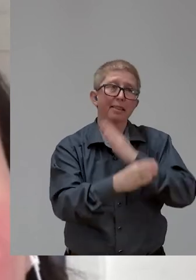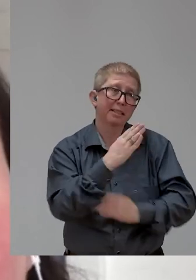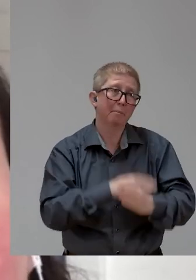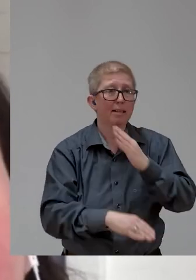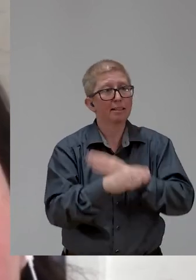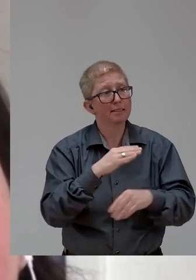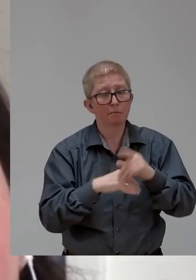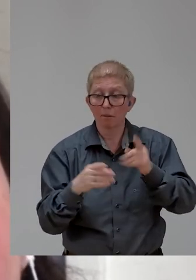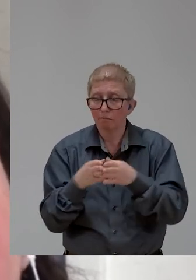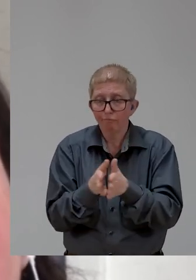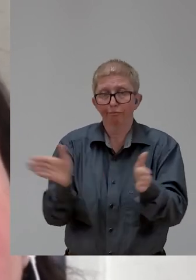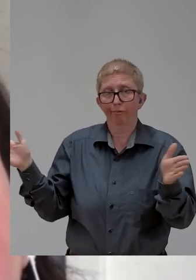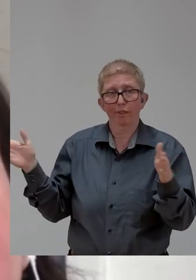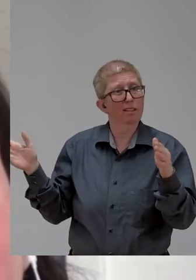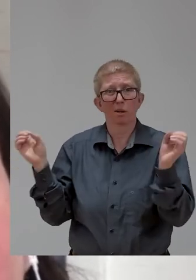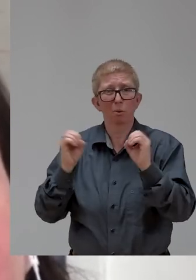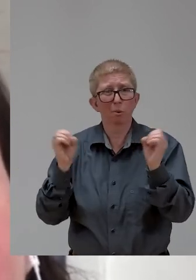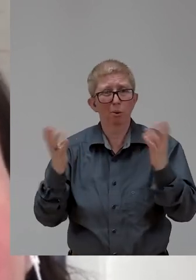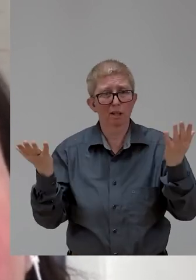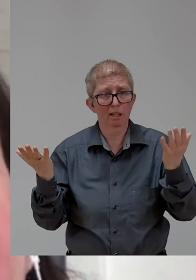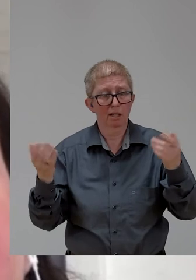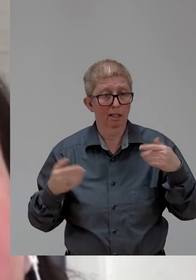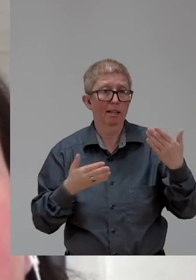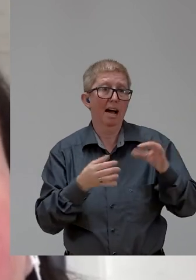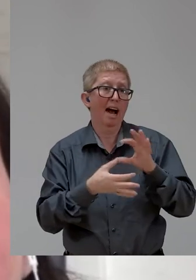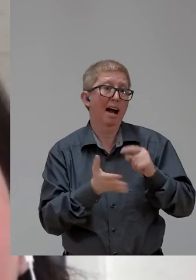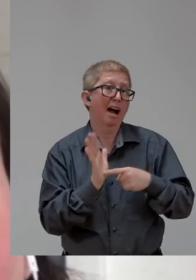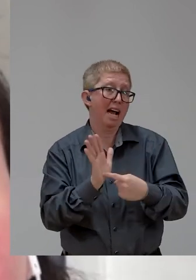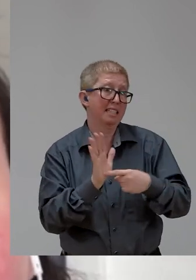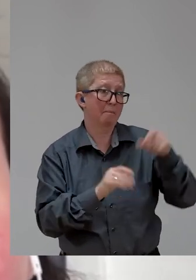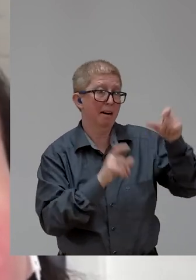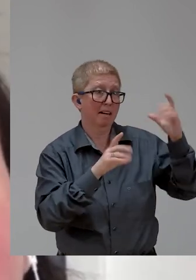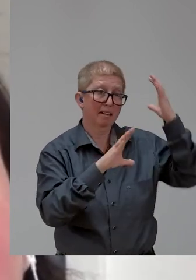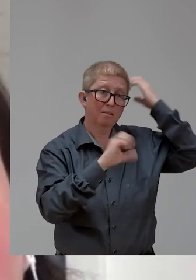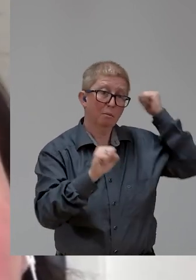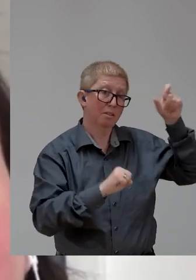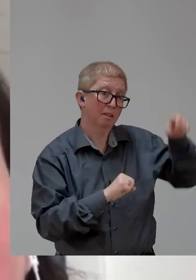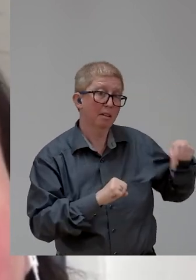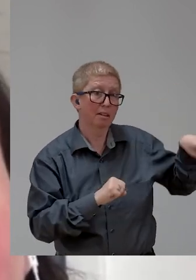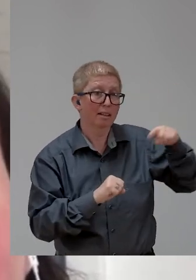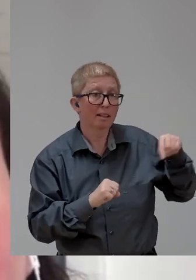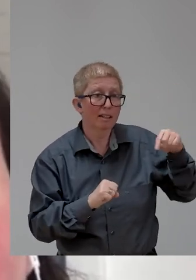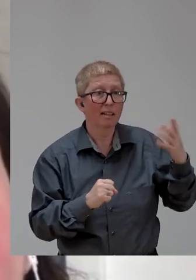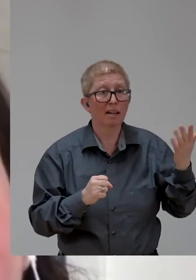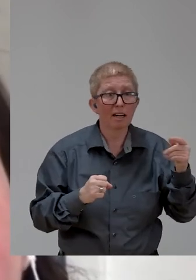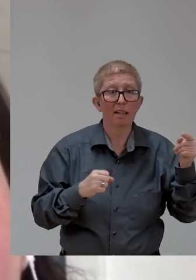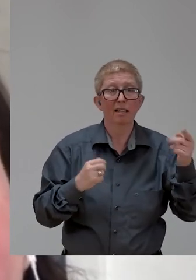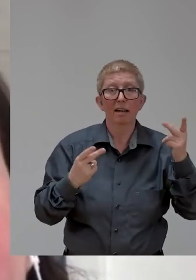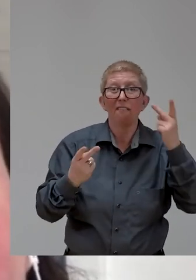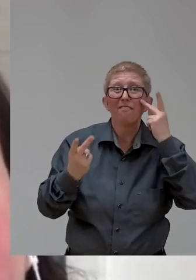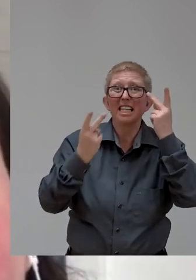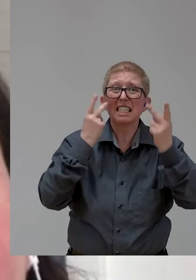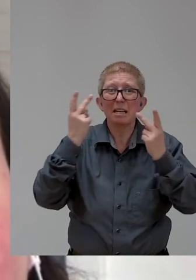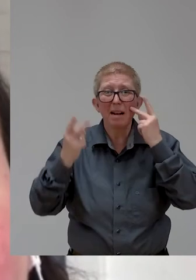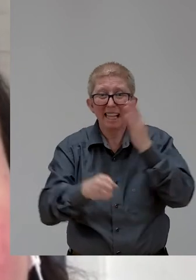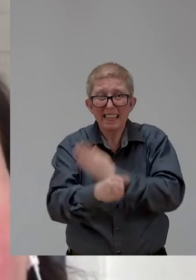have encountered who has a visible disability. And the fact that we have two organizations that we're sitting on with over